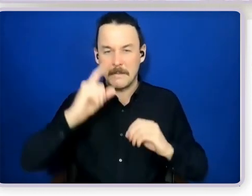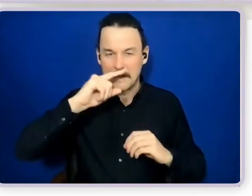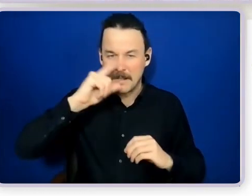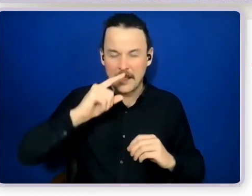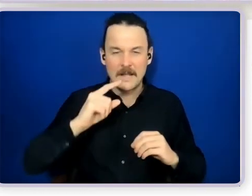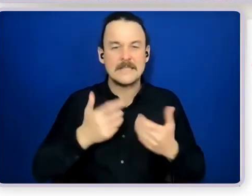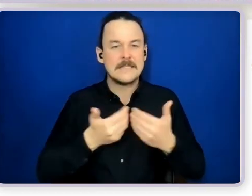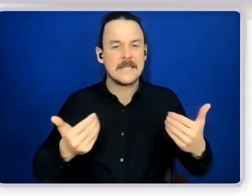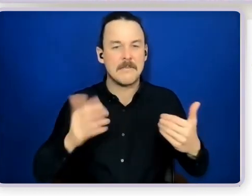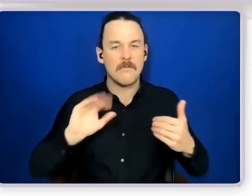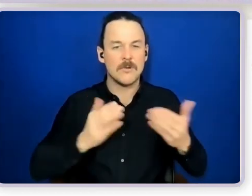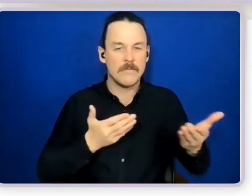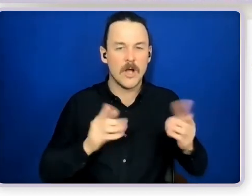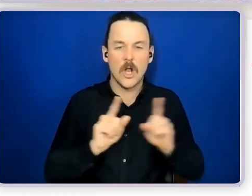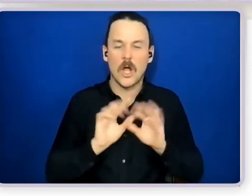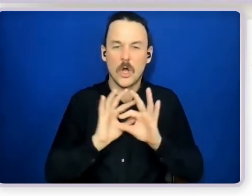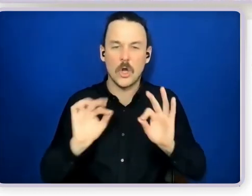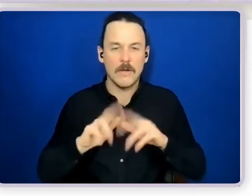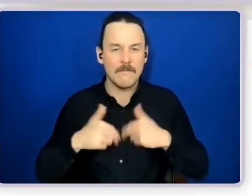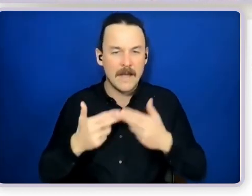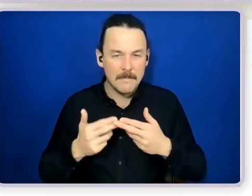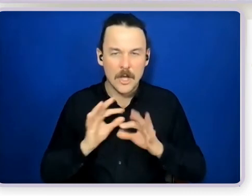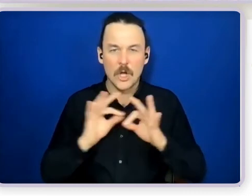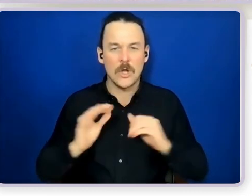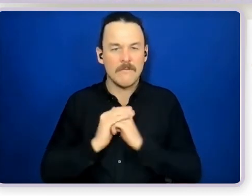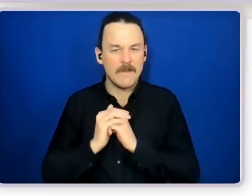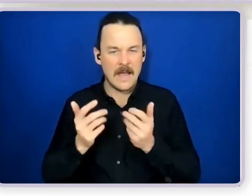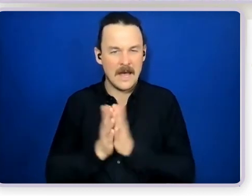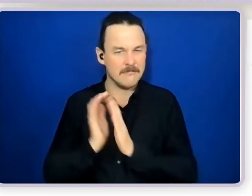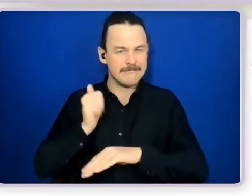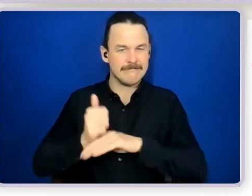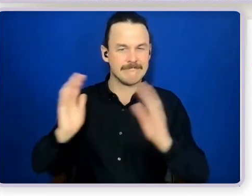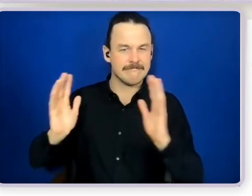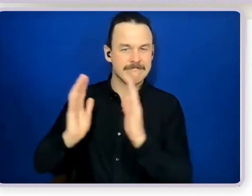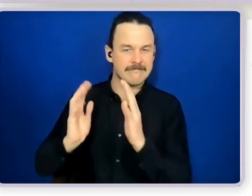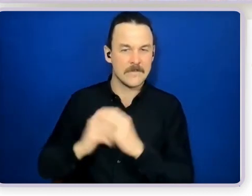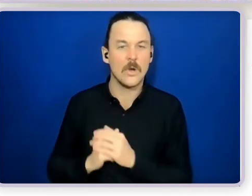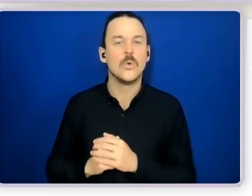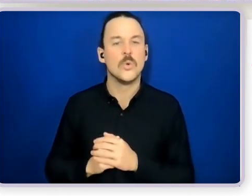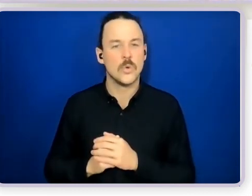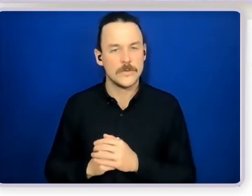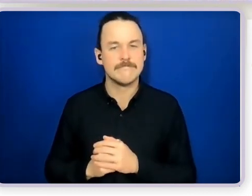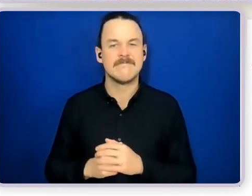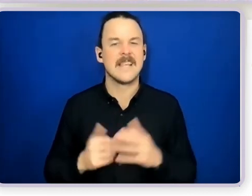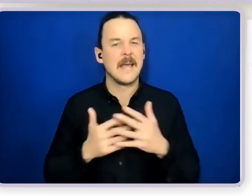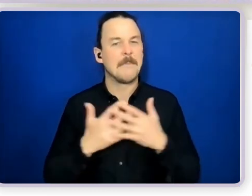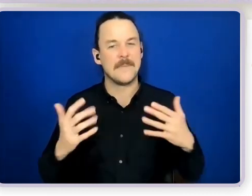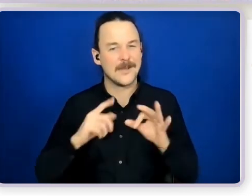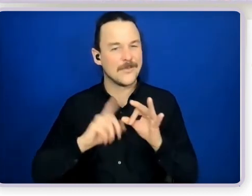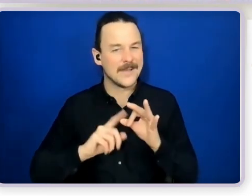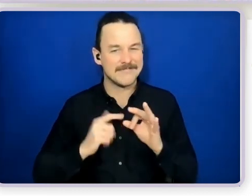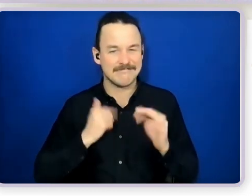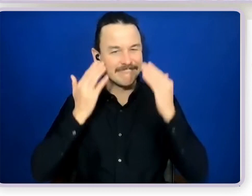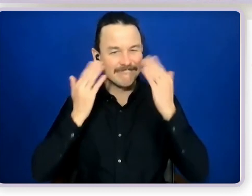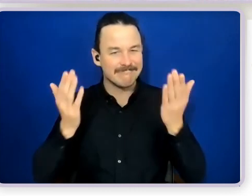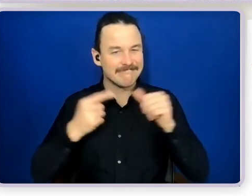that's a really big question and I don't necessarily know the answer to that we haven't done a lot of work in that